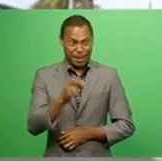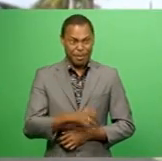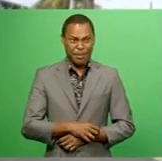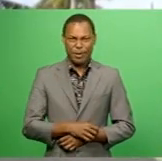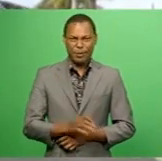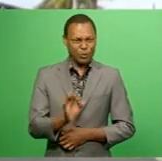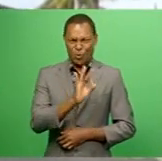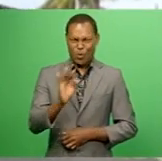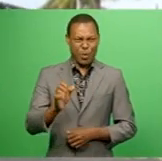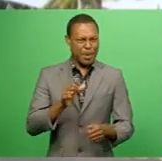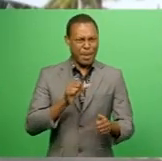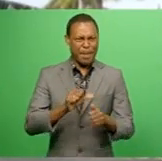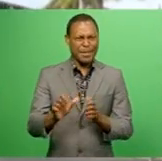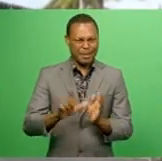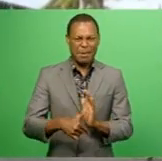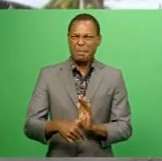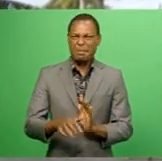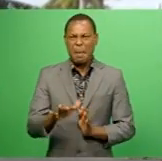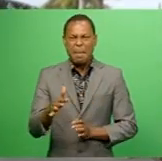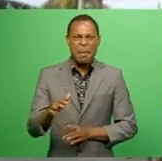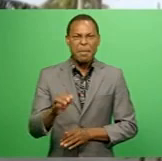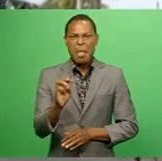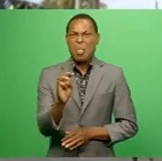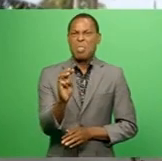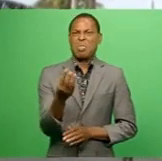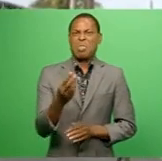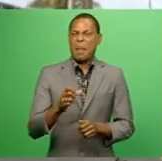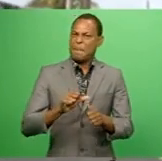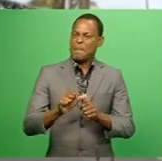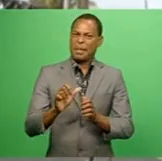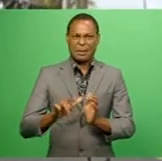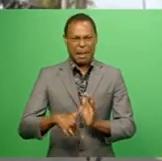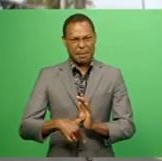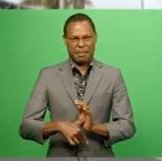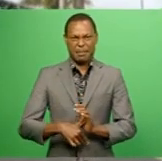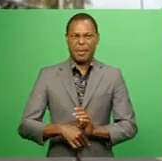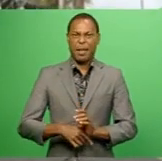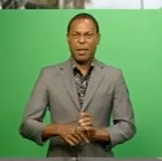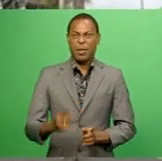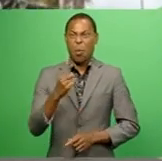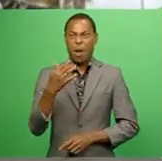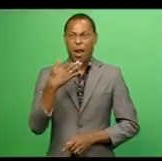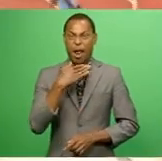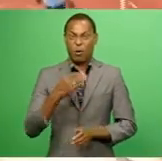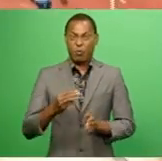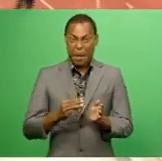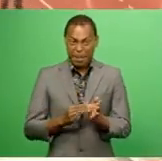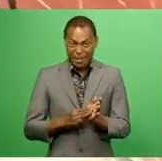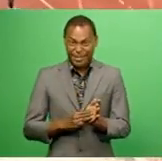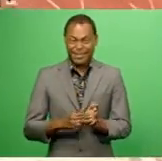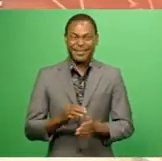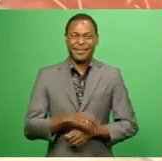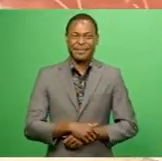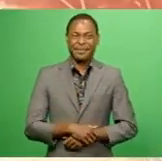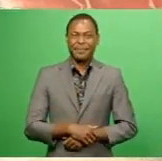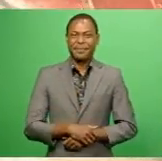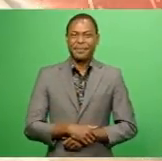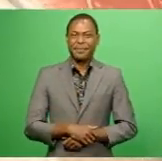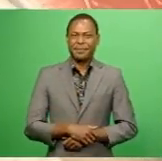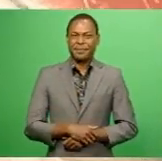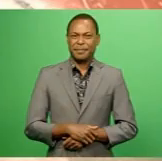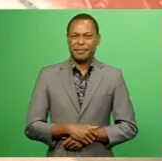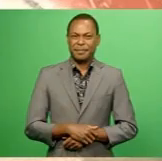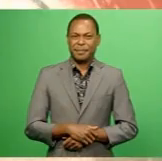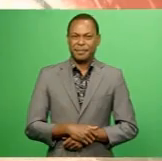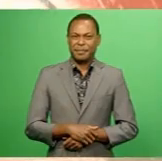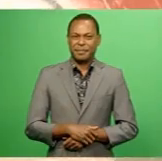It was like the third best time in the 100 meters finalist. when I stepped right into the tracks, yeah, I only had one